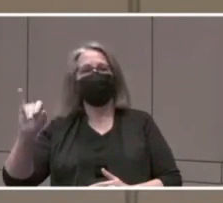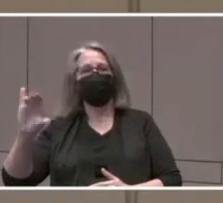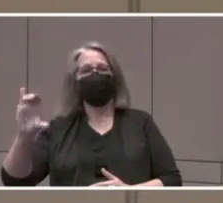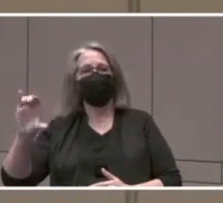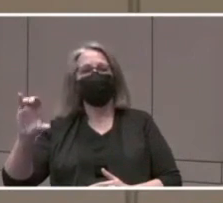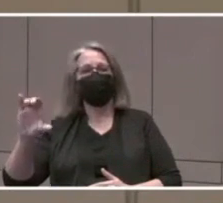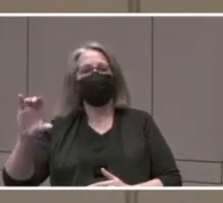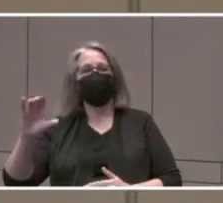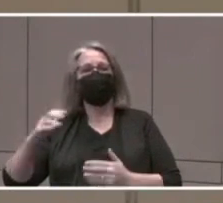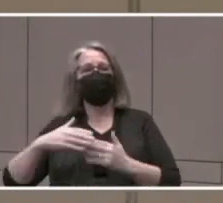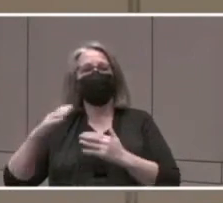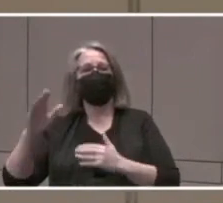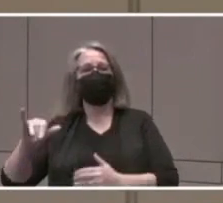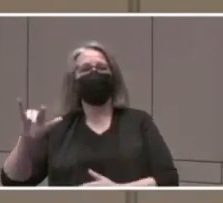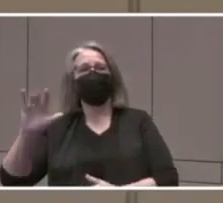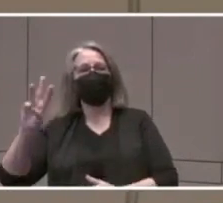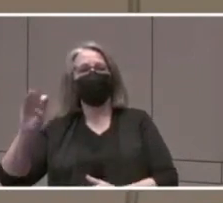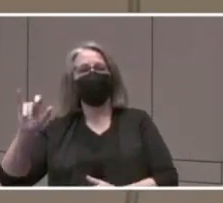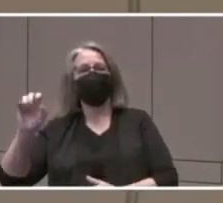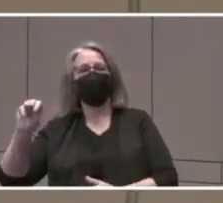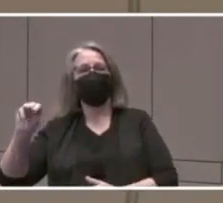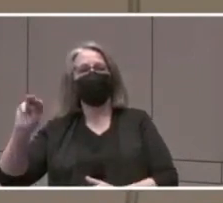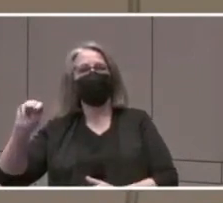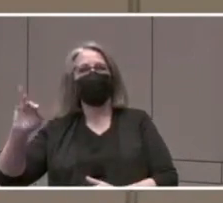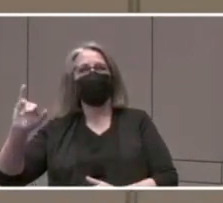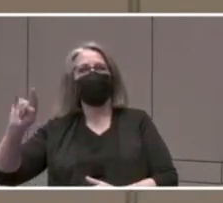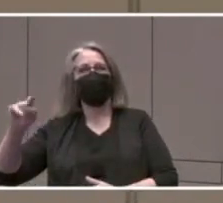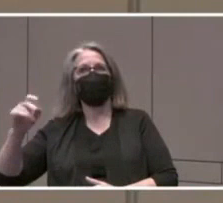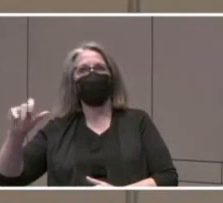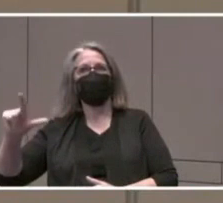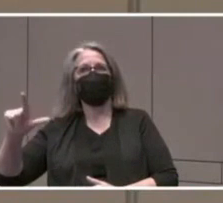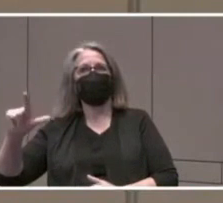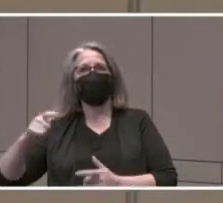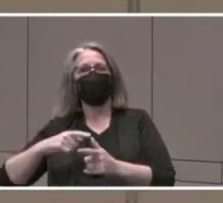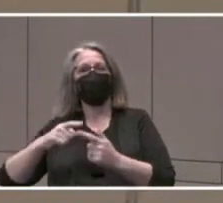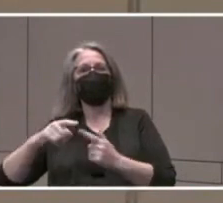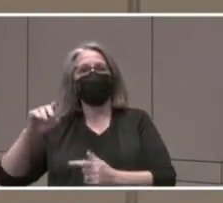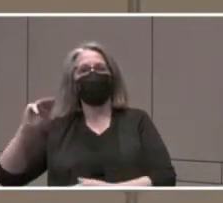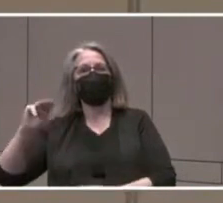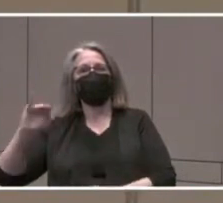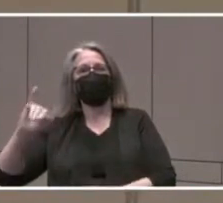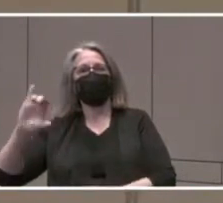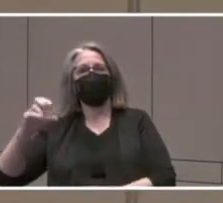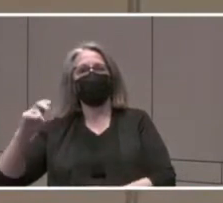Followed by William Mitchell. Followed by Michelle Conley.